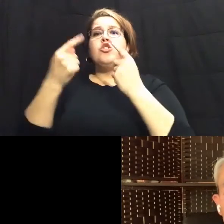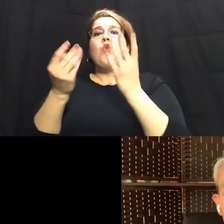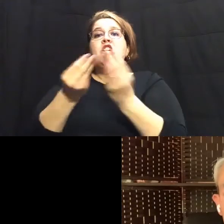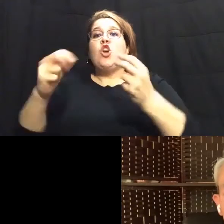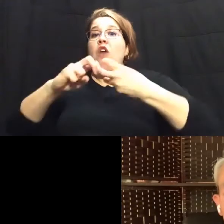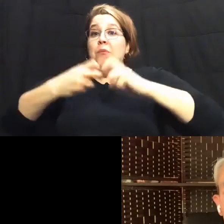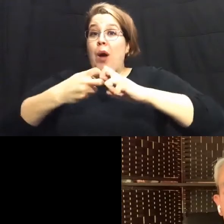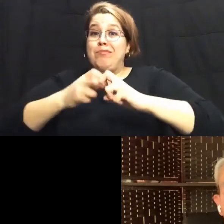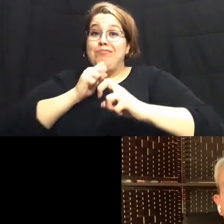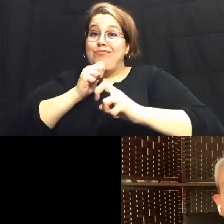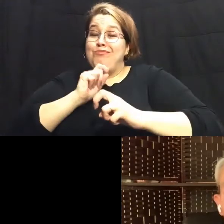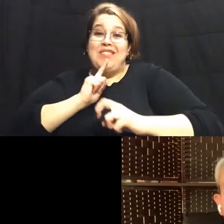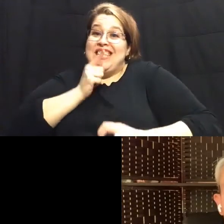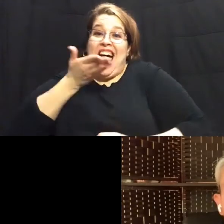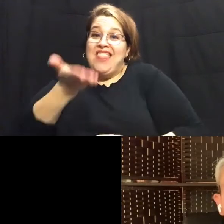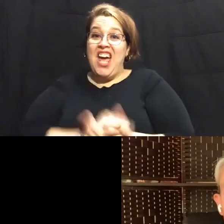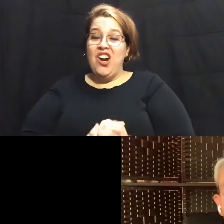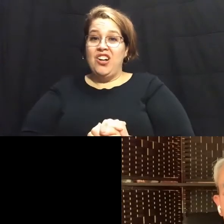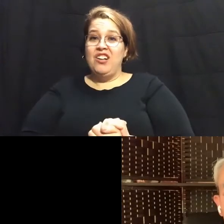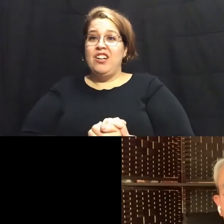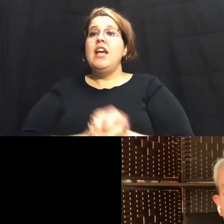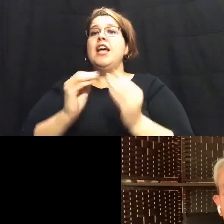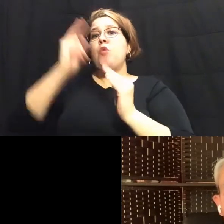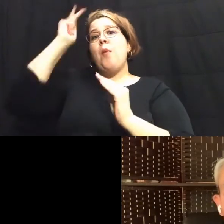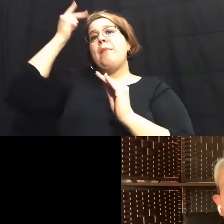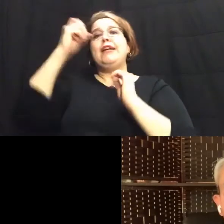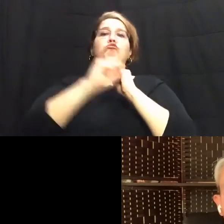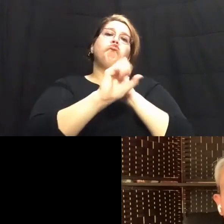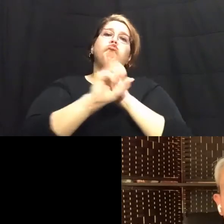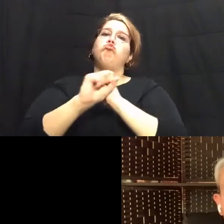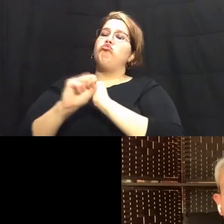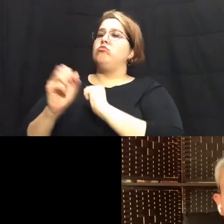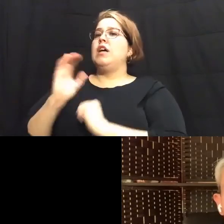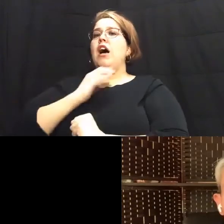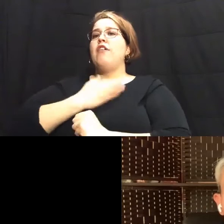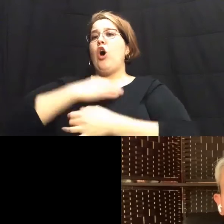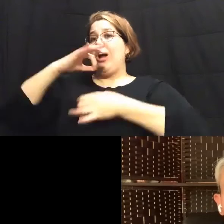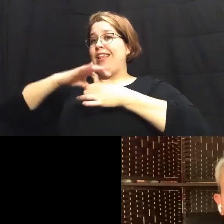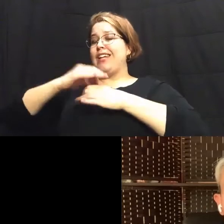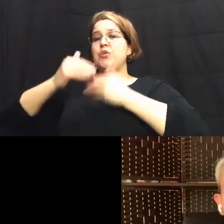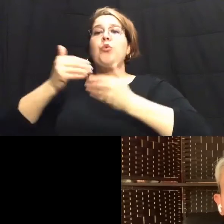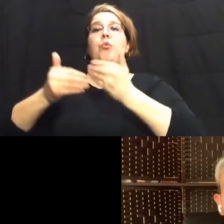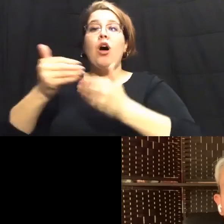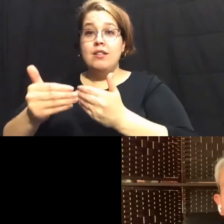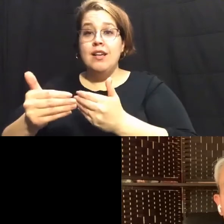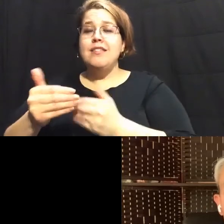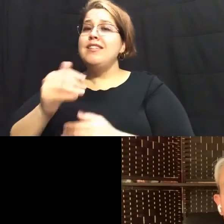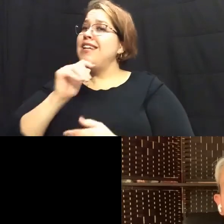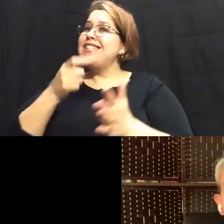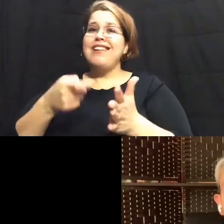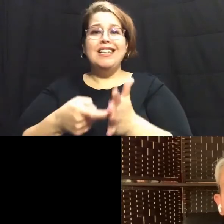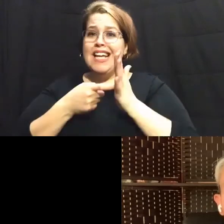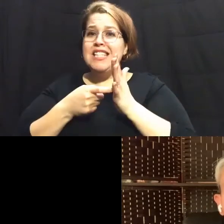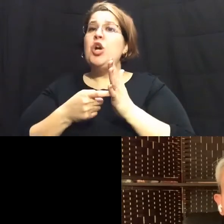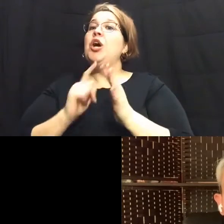that doesn't exist it's further politicization of our uh electoral process it's unnecessary and it would be a